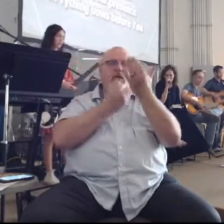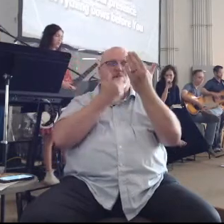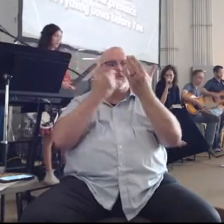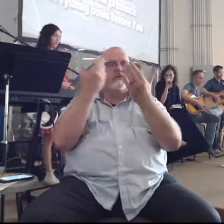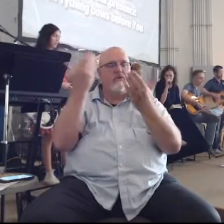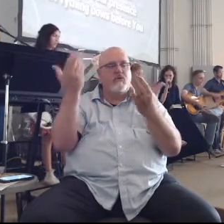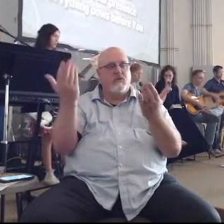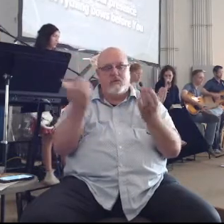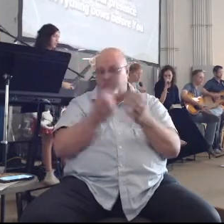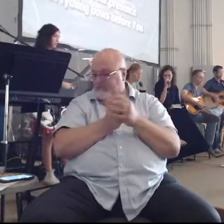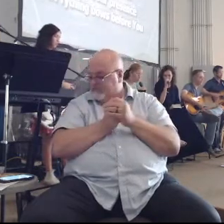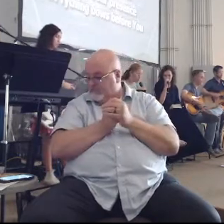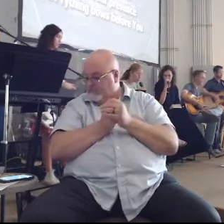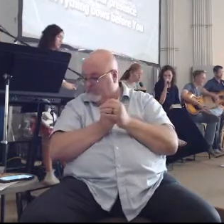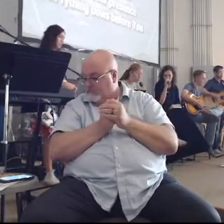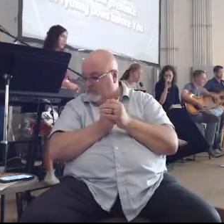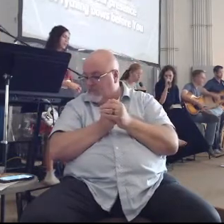new